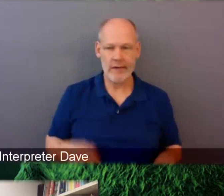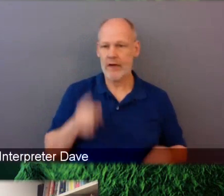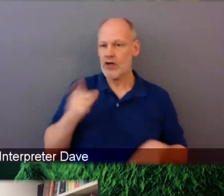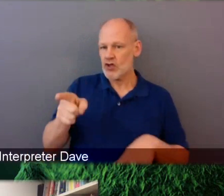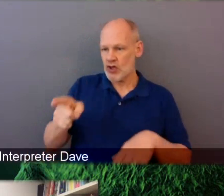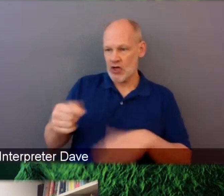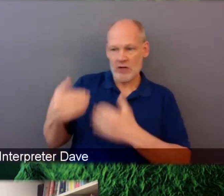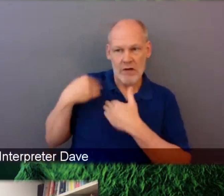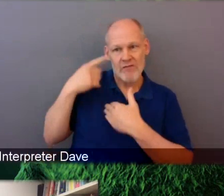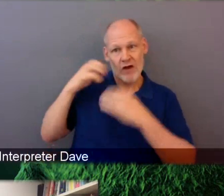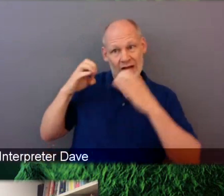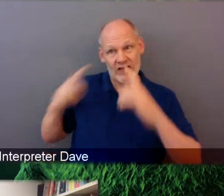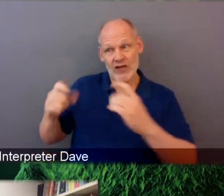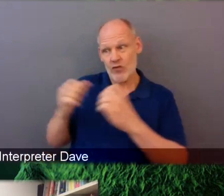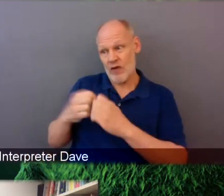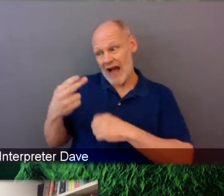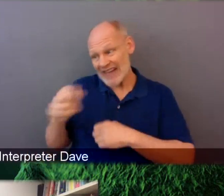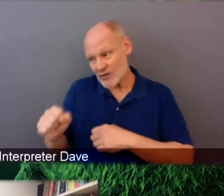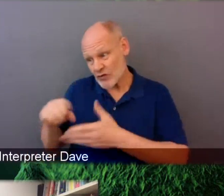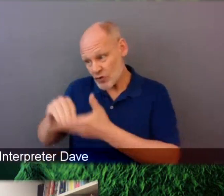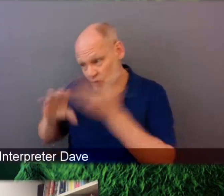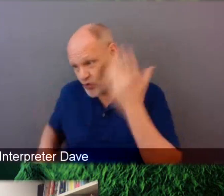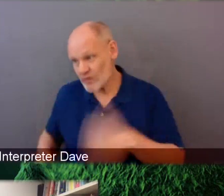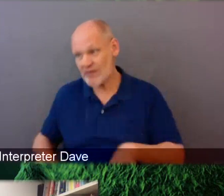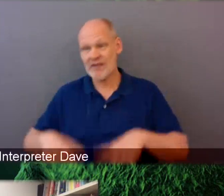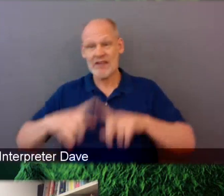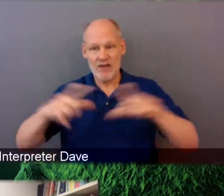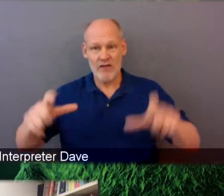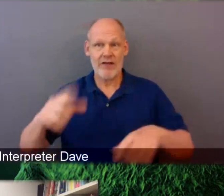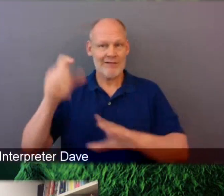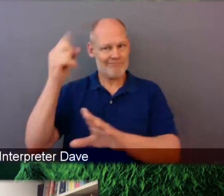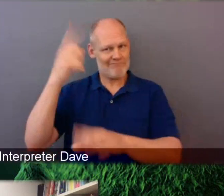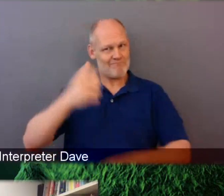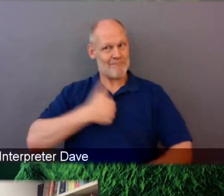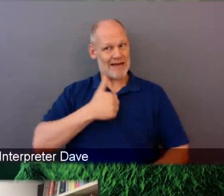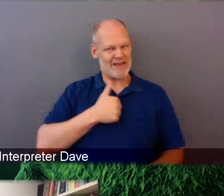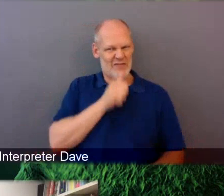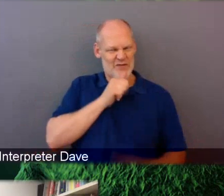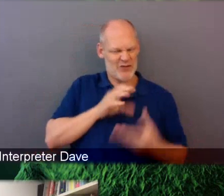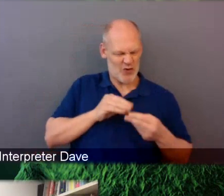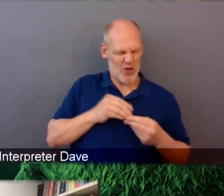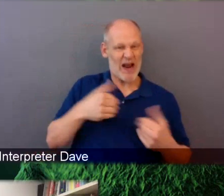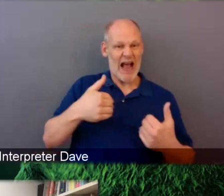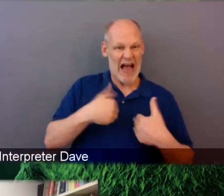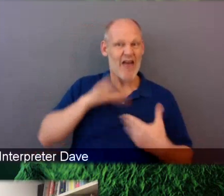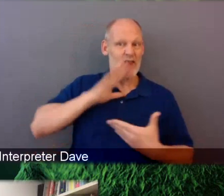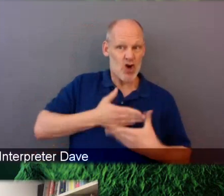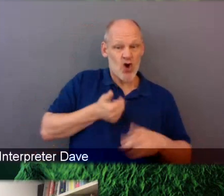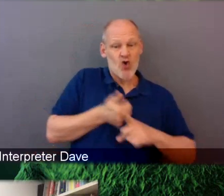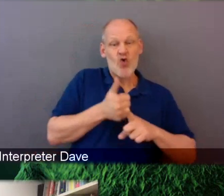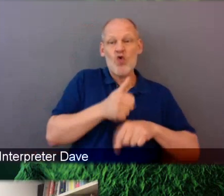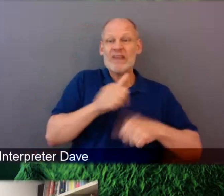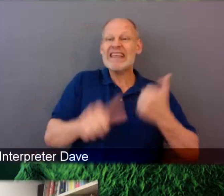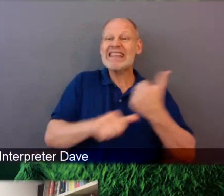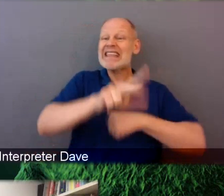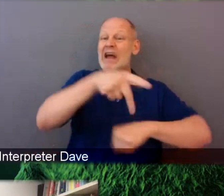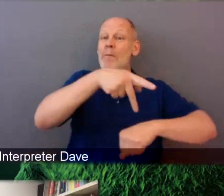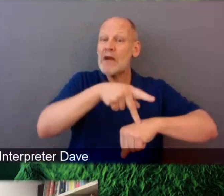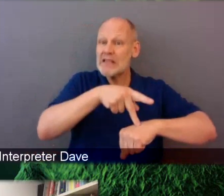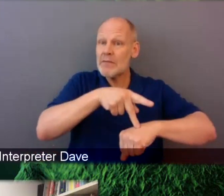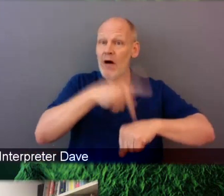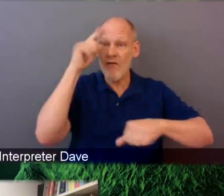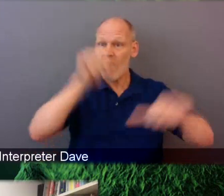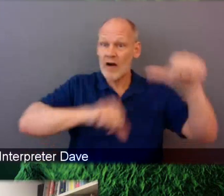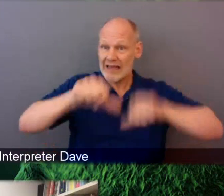as well as is influencing teachers. I, for one, have a daughter who is an assistant principal for science and math at a middle school